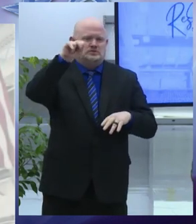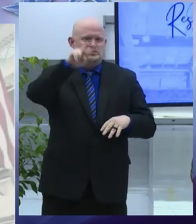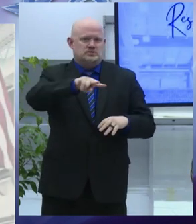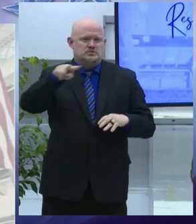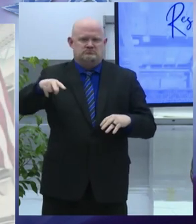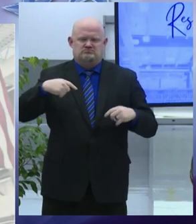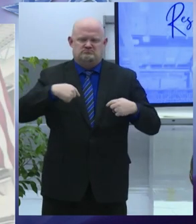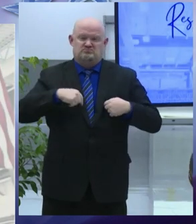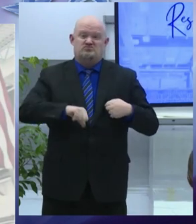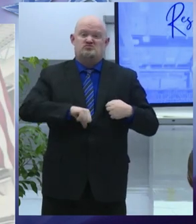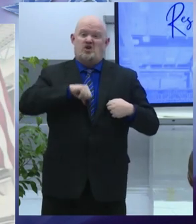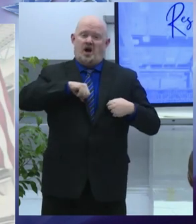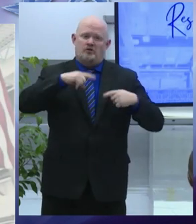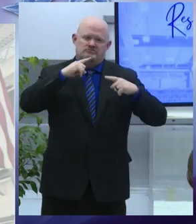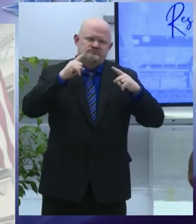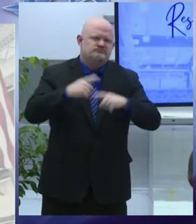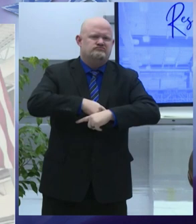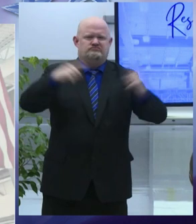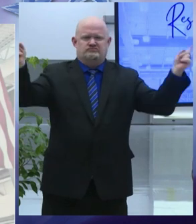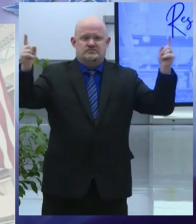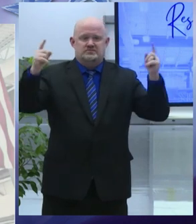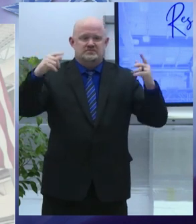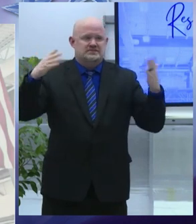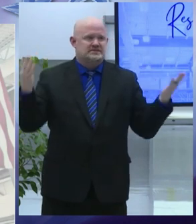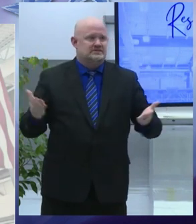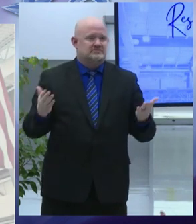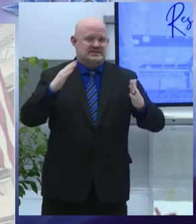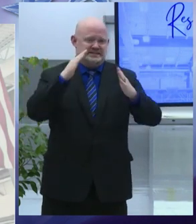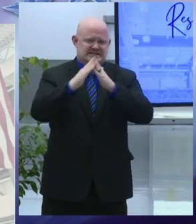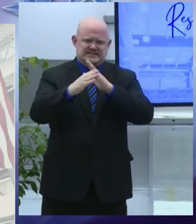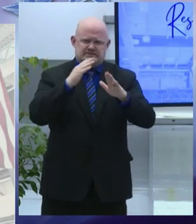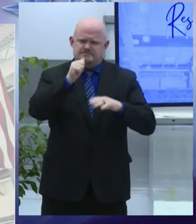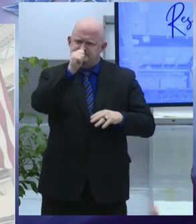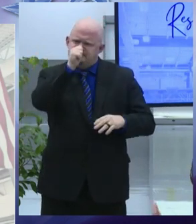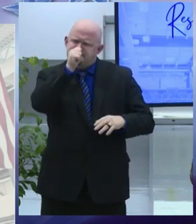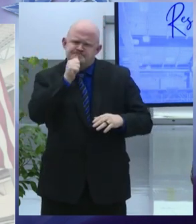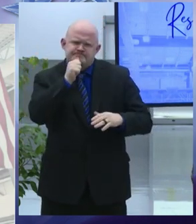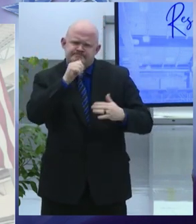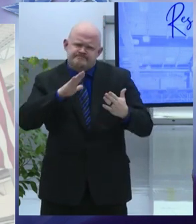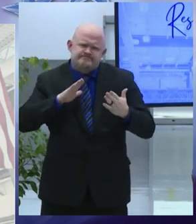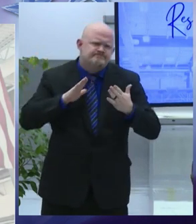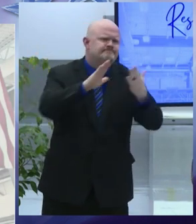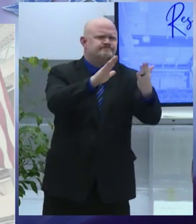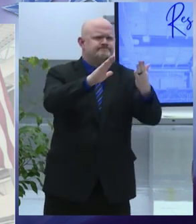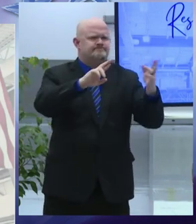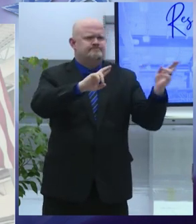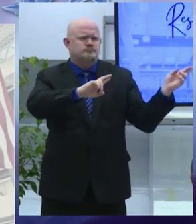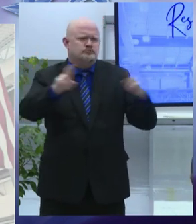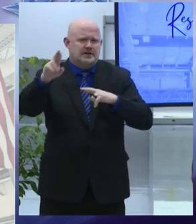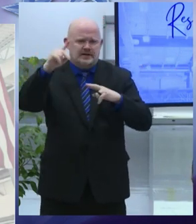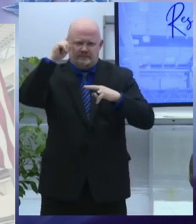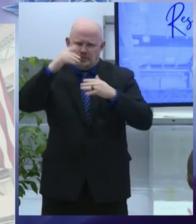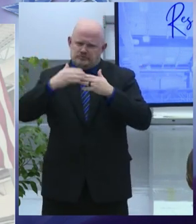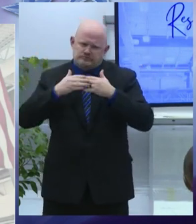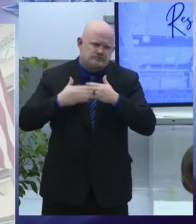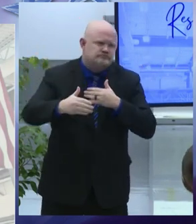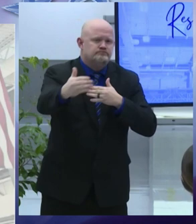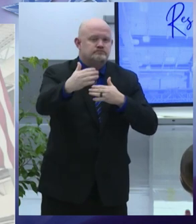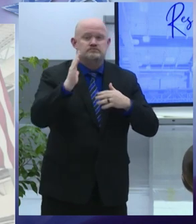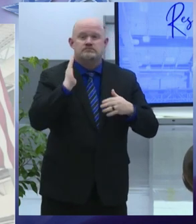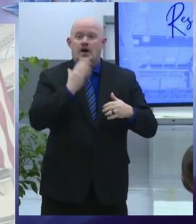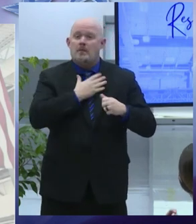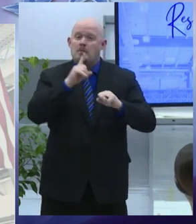resilient and ready resilient due to our collective commitment during the pandemic to keep each other healthy and safe